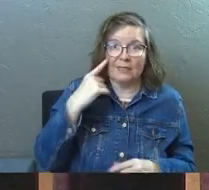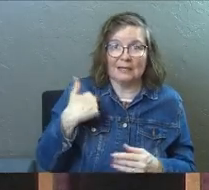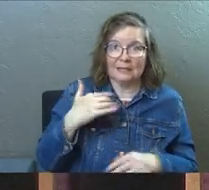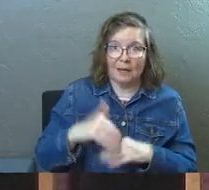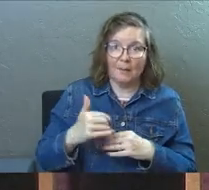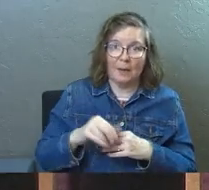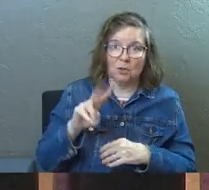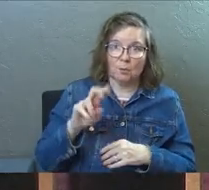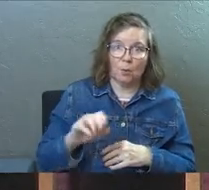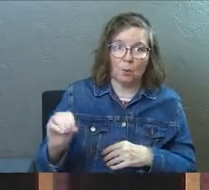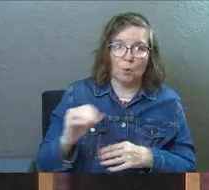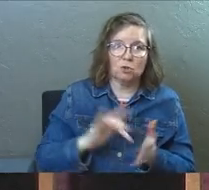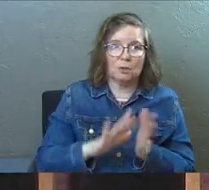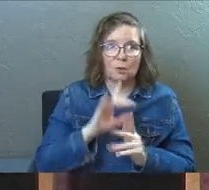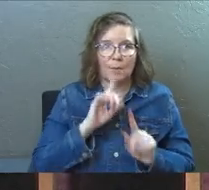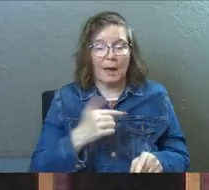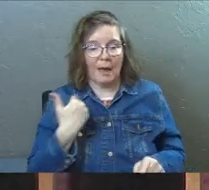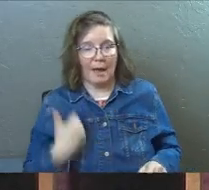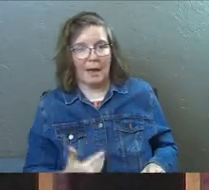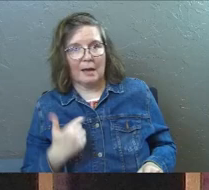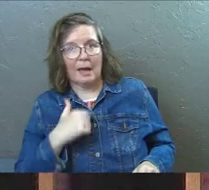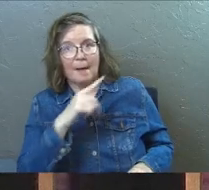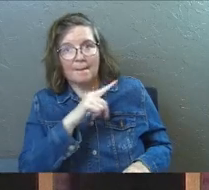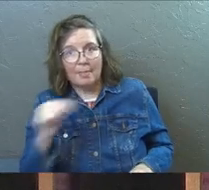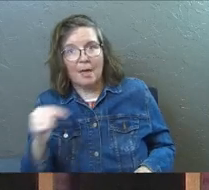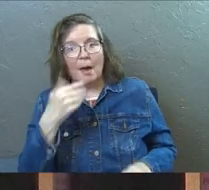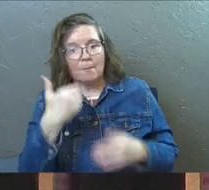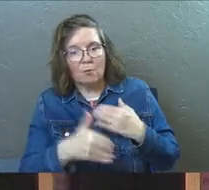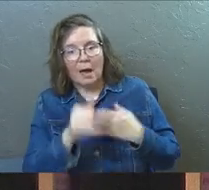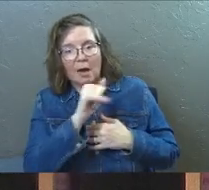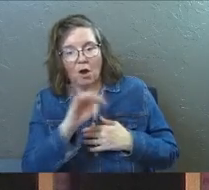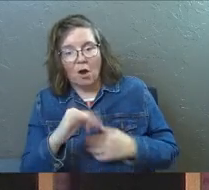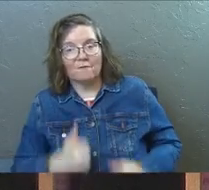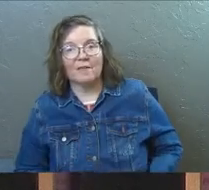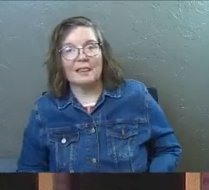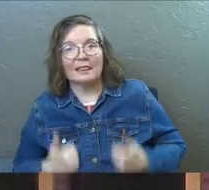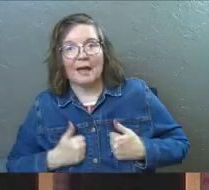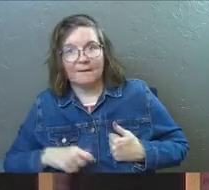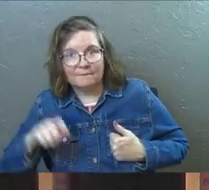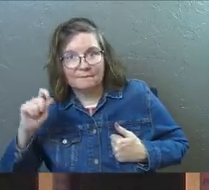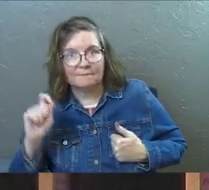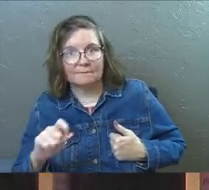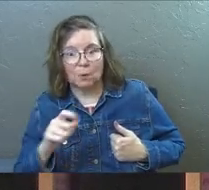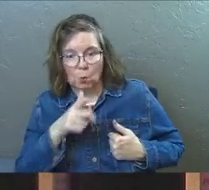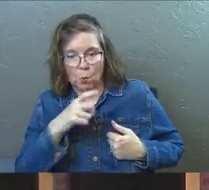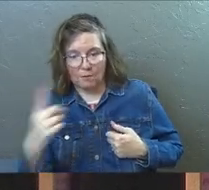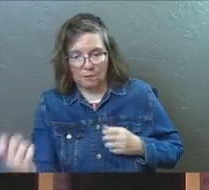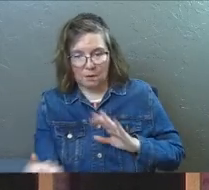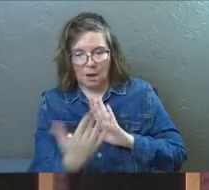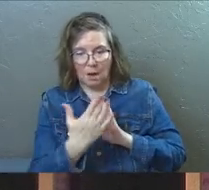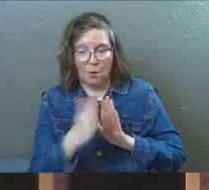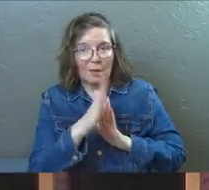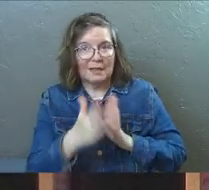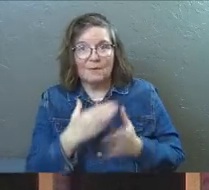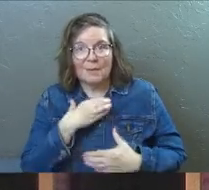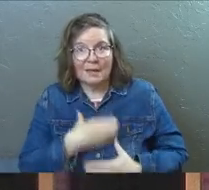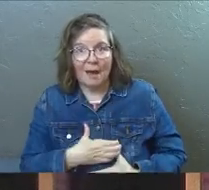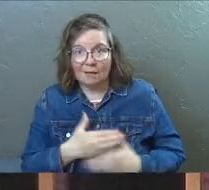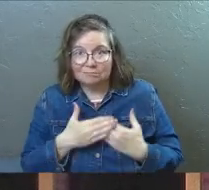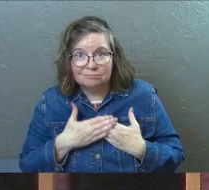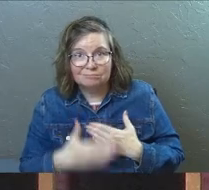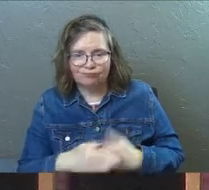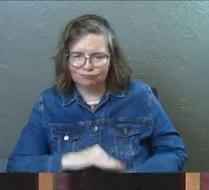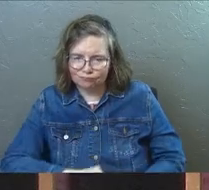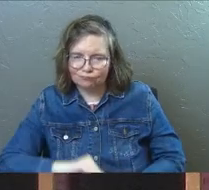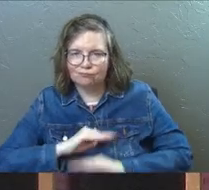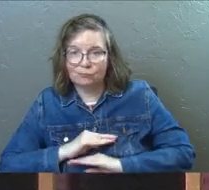think he's on manna 2.0. Jesus replied, I am the bread of life. Whoever comes to me will never be hungry again.